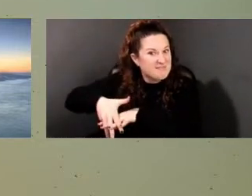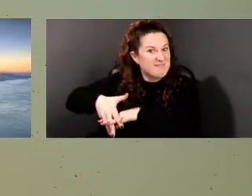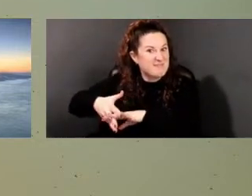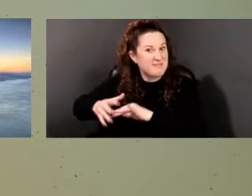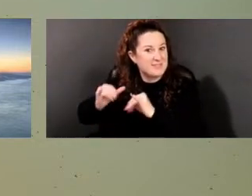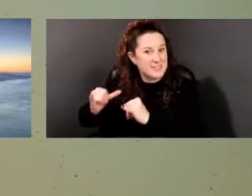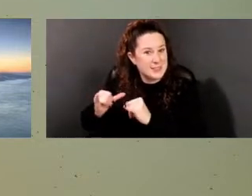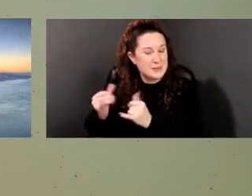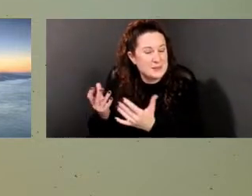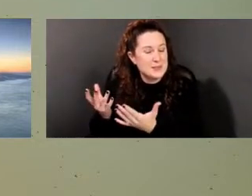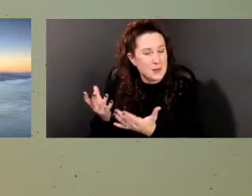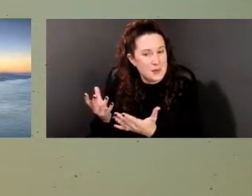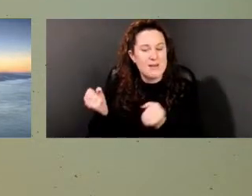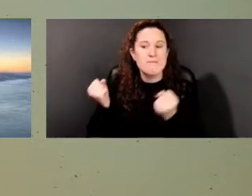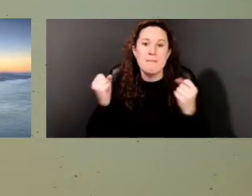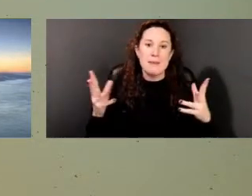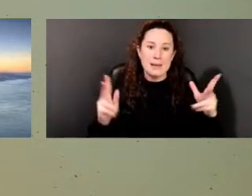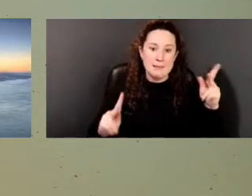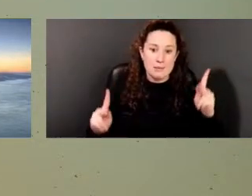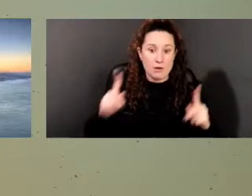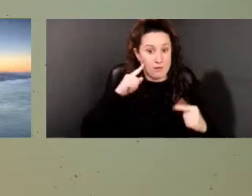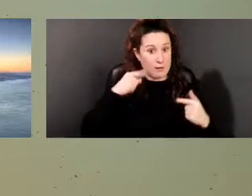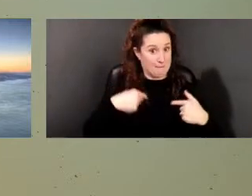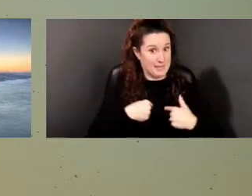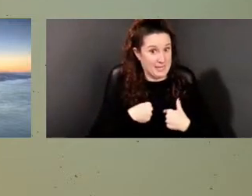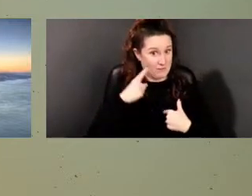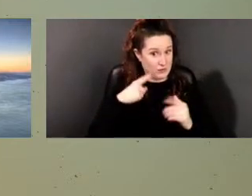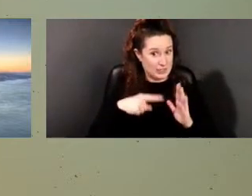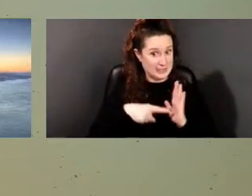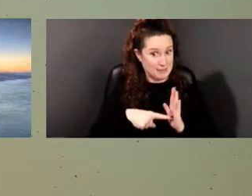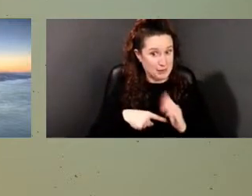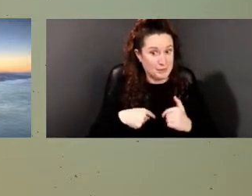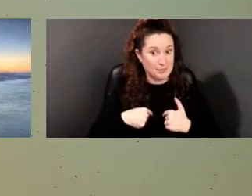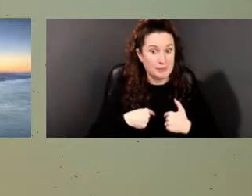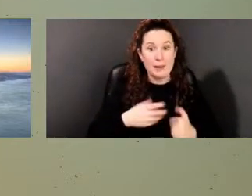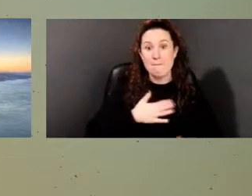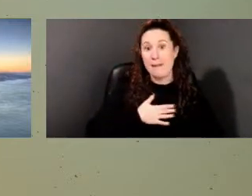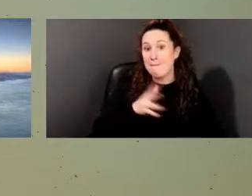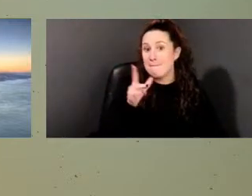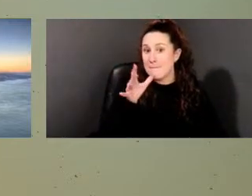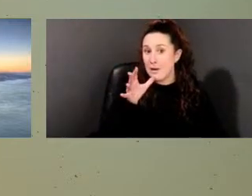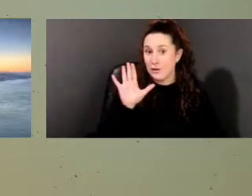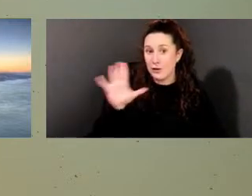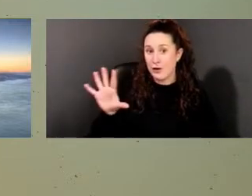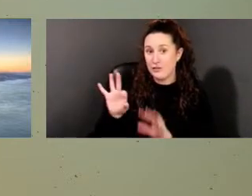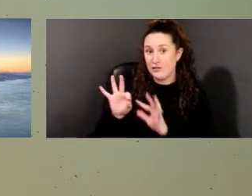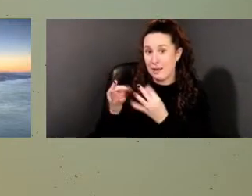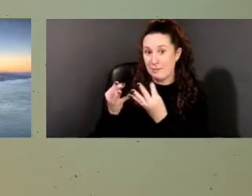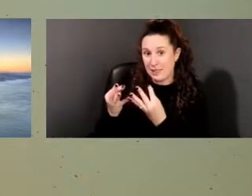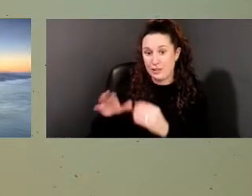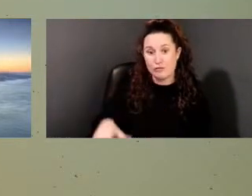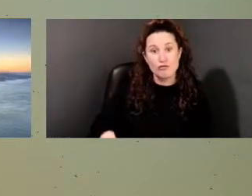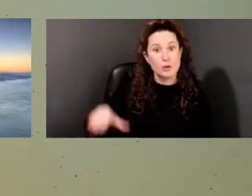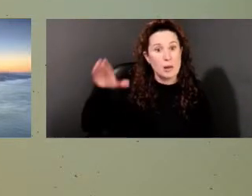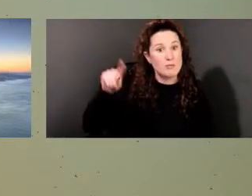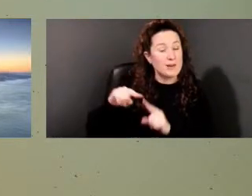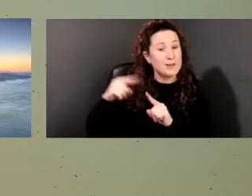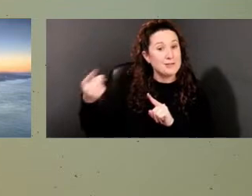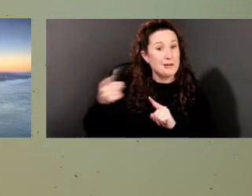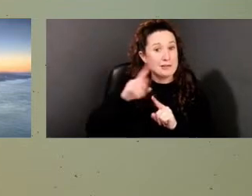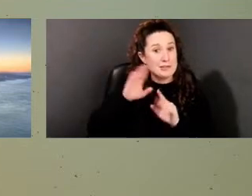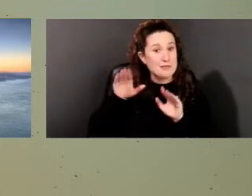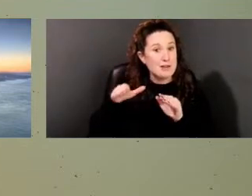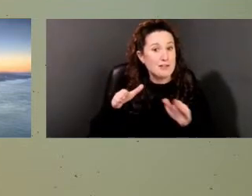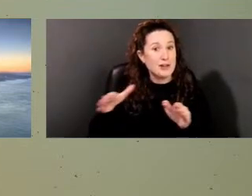who, for instance, my mother's people actually grew up right across the river from